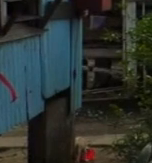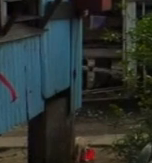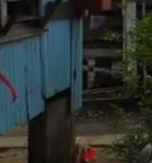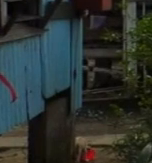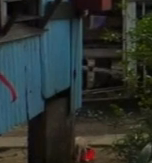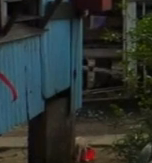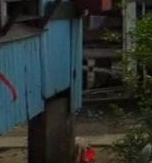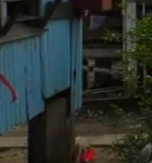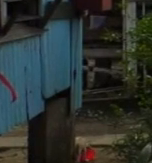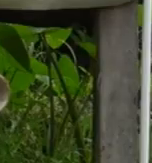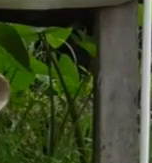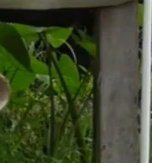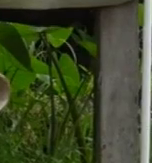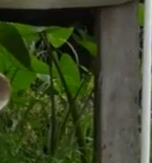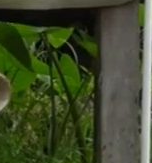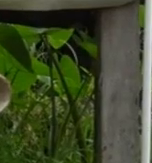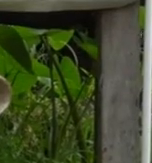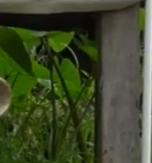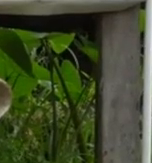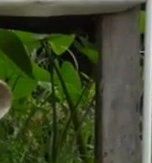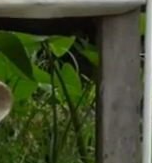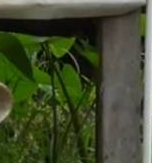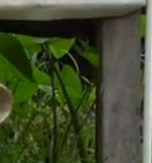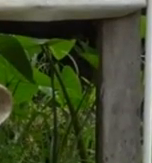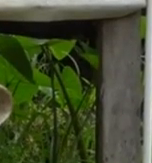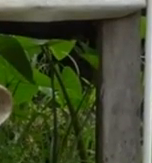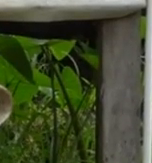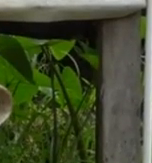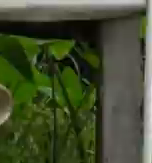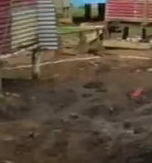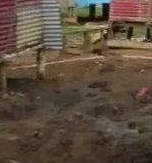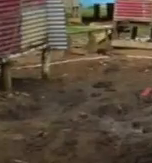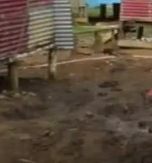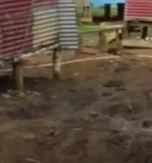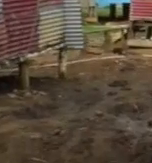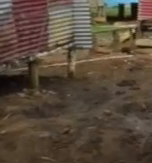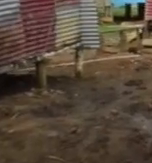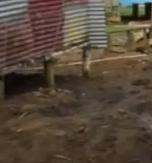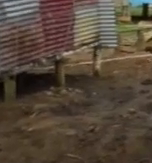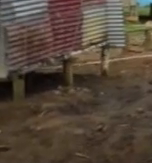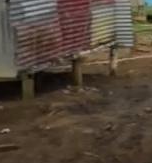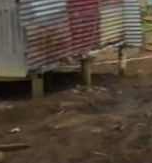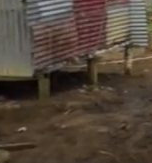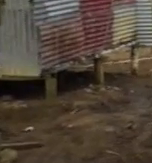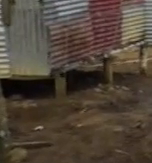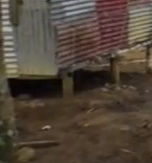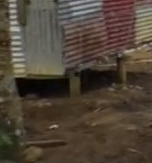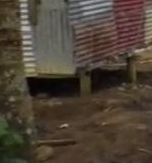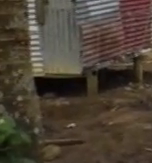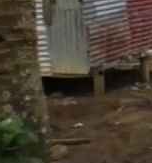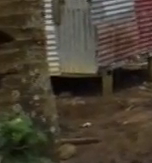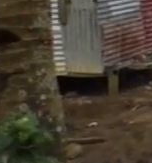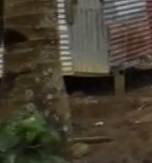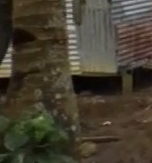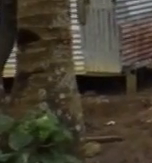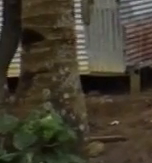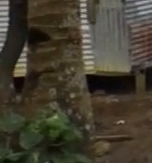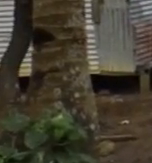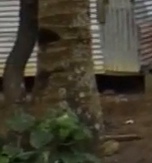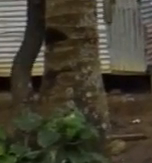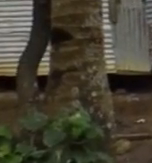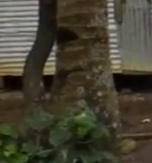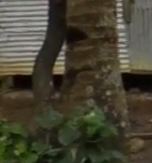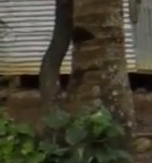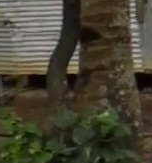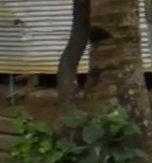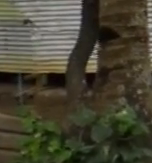Together with the communities that are going to receive the intervention first, our teams will go in and work with the community to look at what